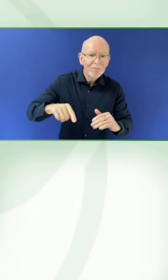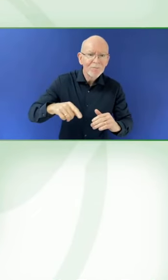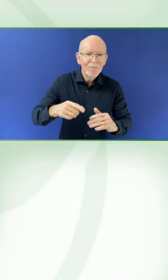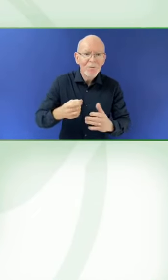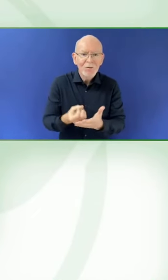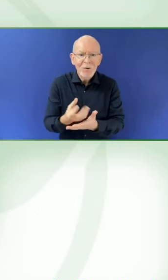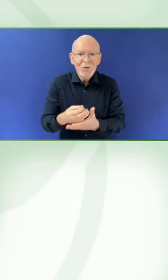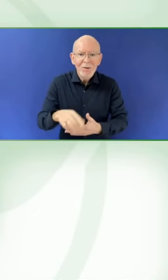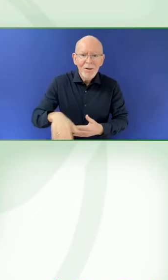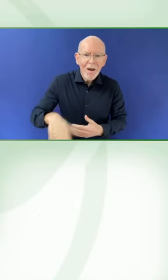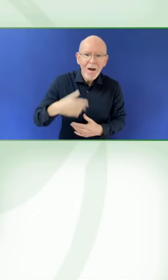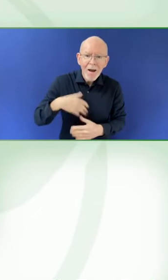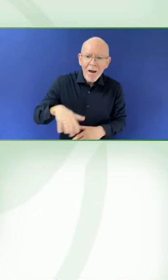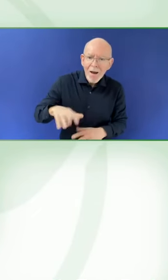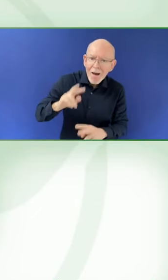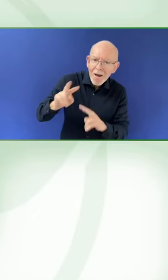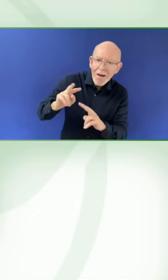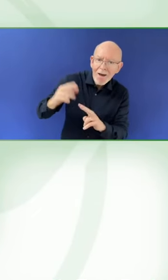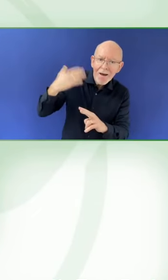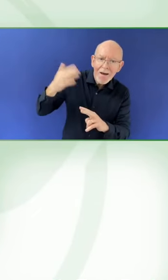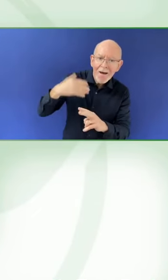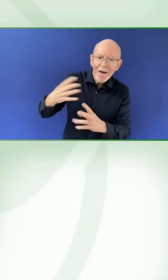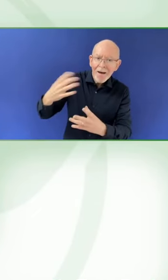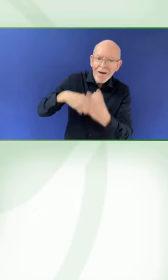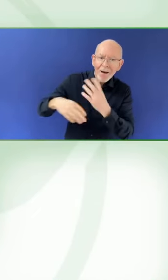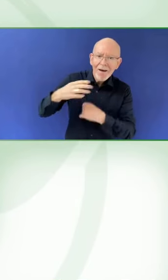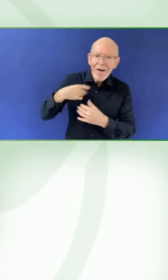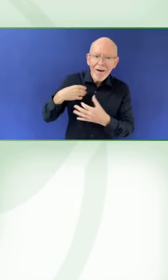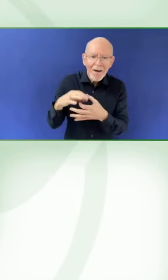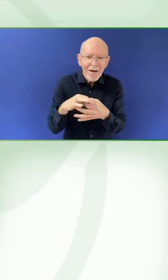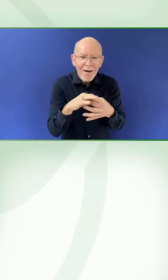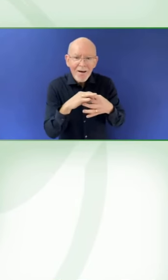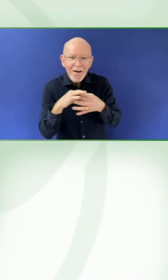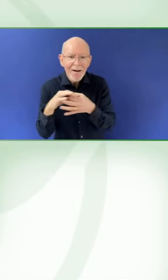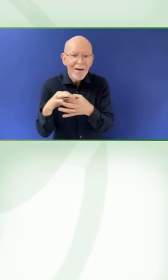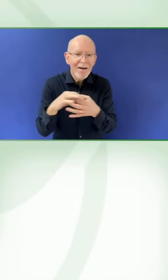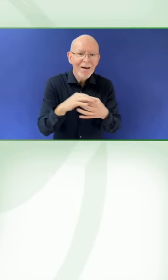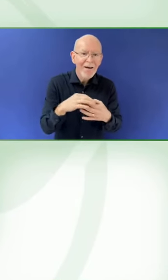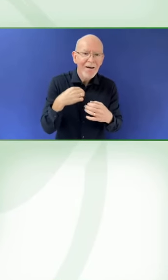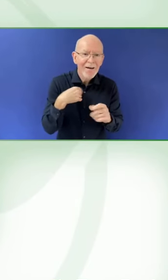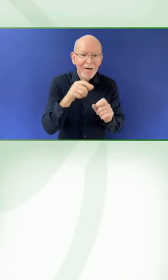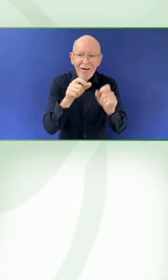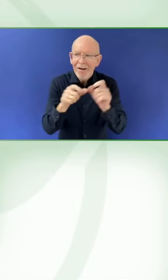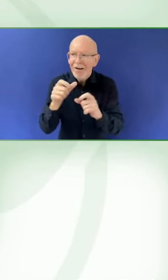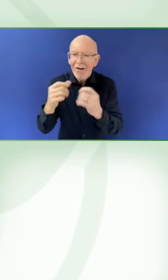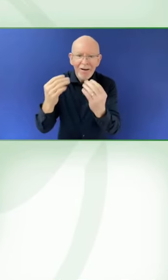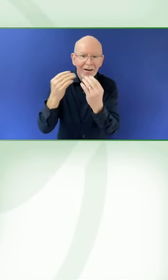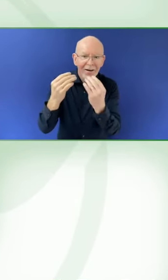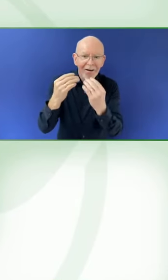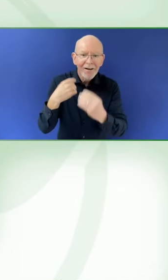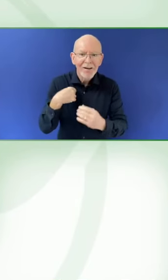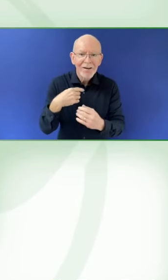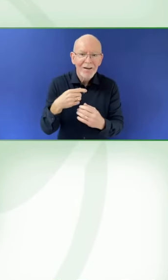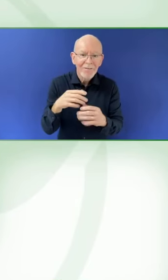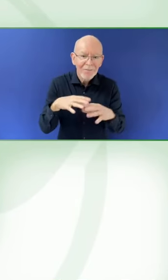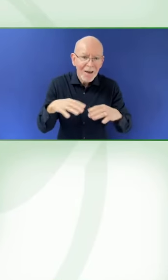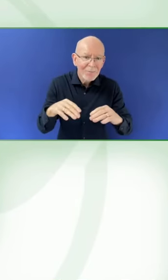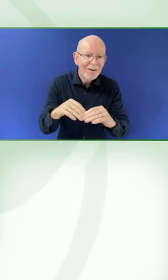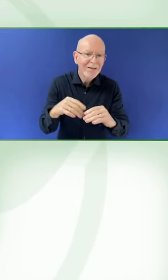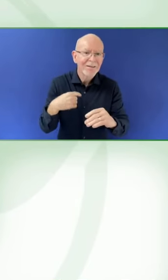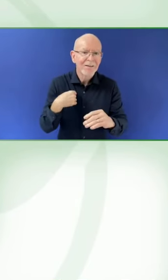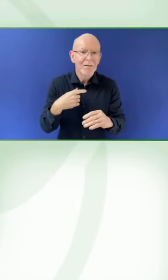for accessibility checking within our products. But of course, so many, so much of the content that's created